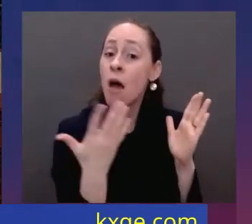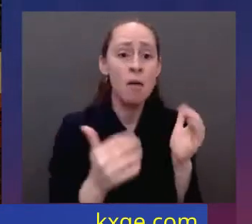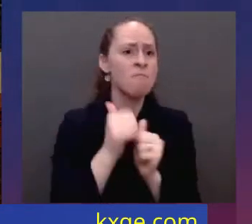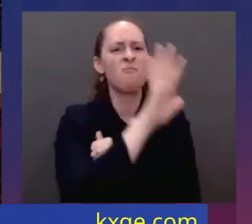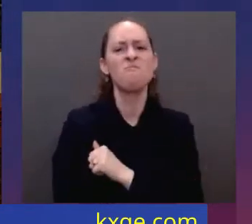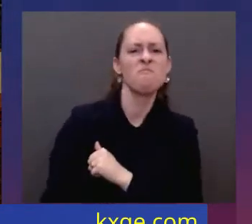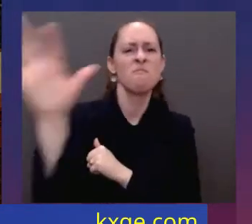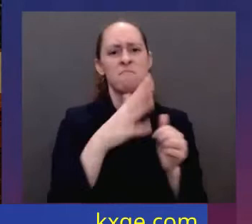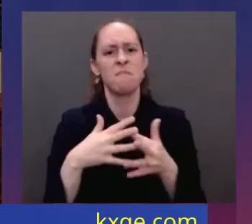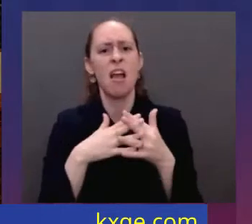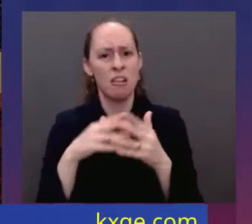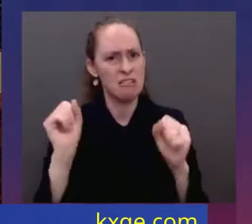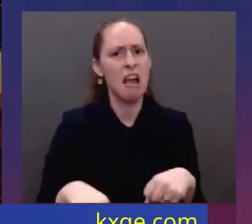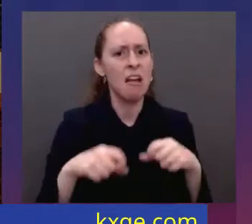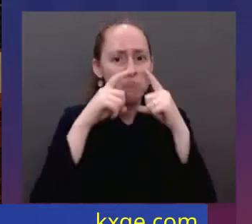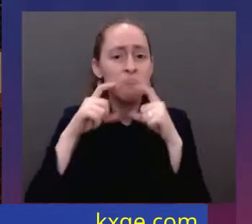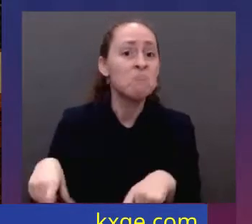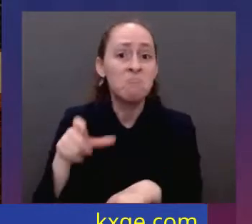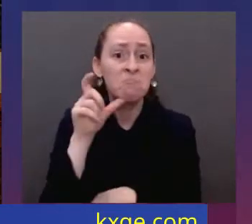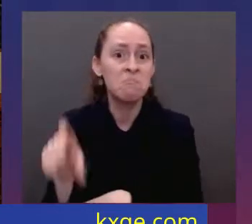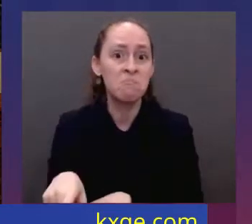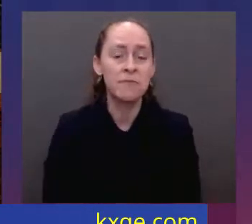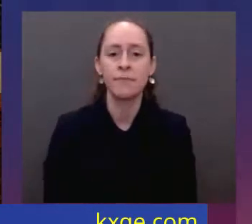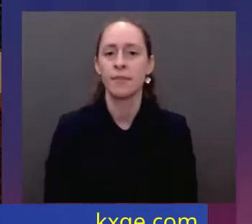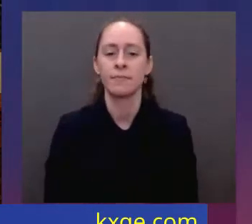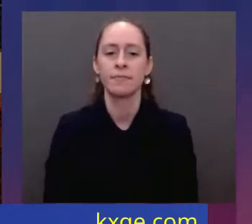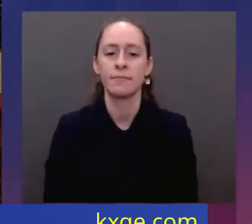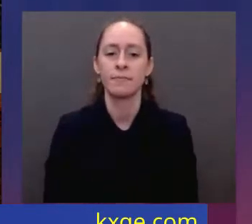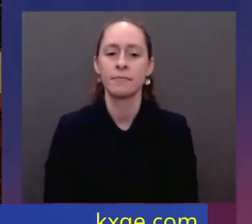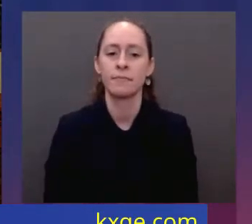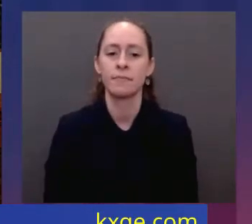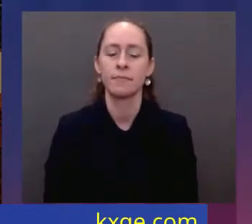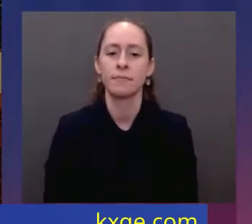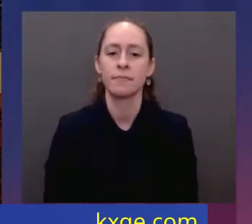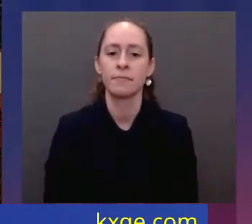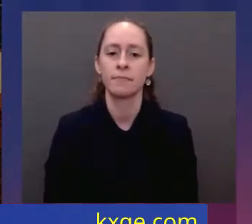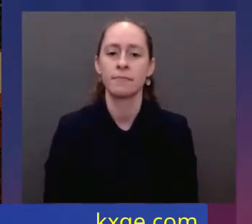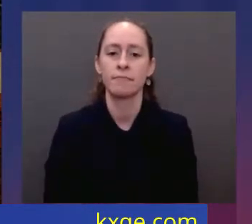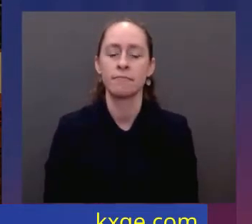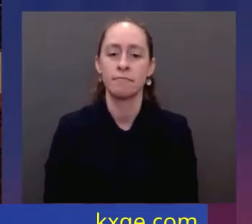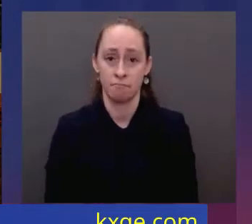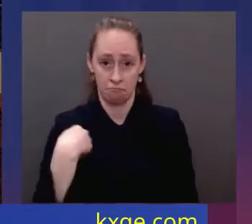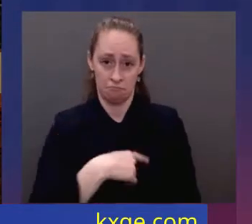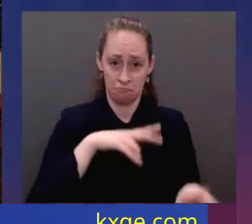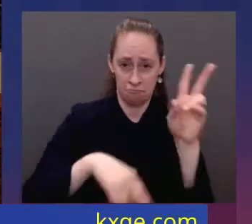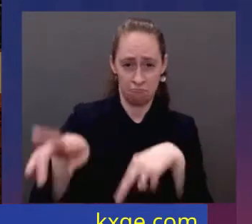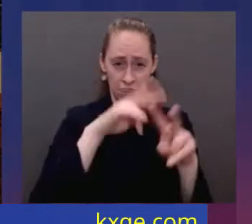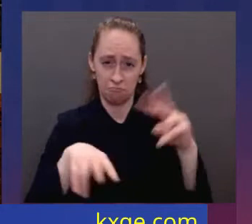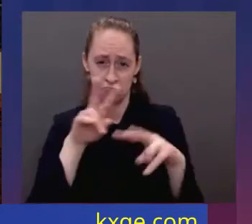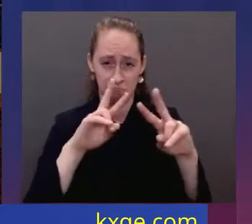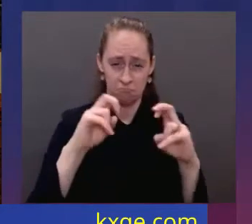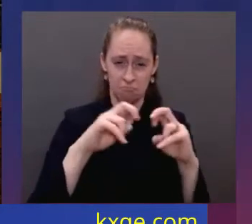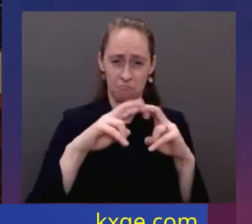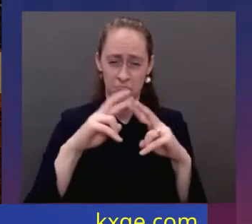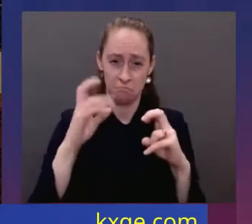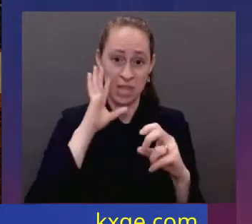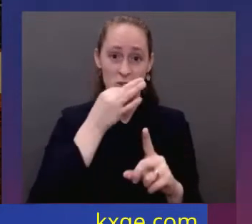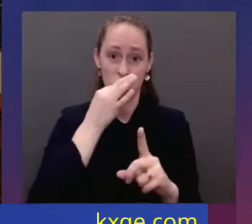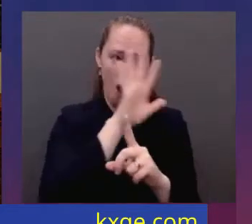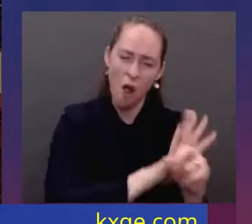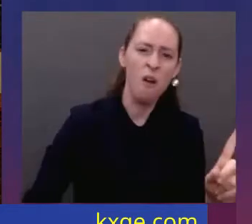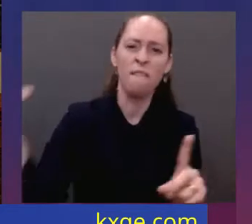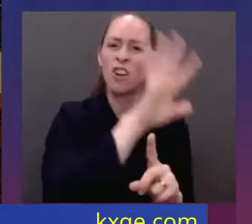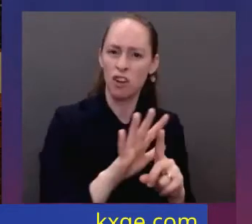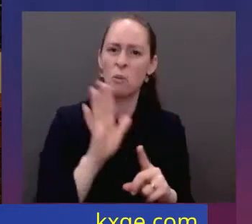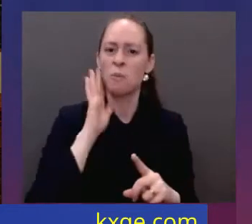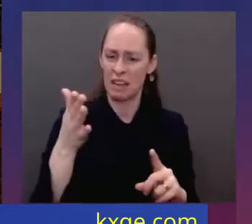And based on projections, based on projections, more of the country will reach a point across that point across the next couple of weeks. Thanks to the progress we've made in the past year,